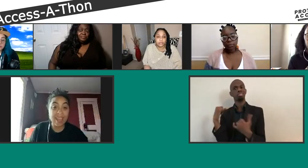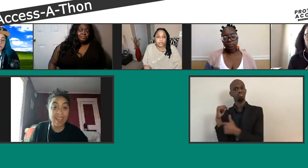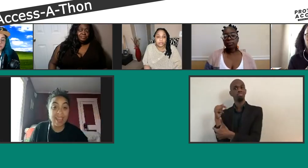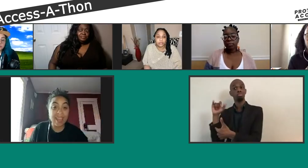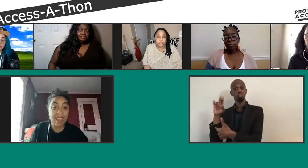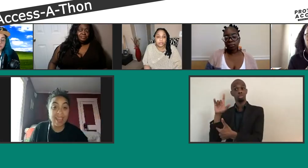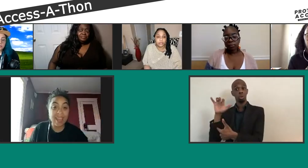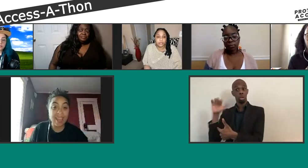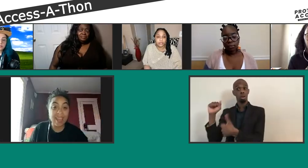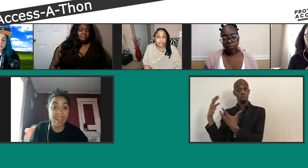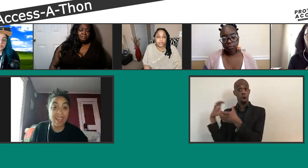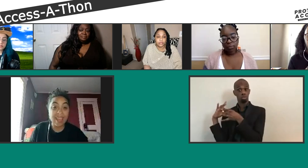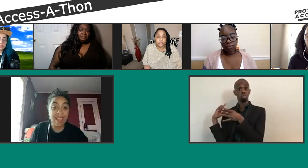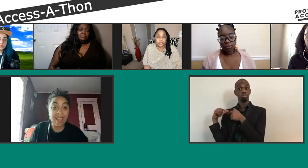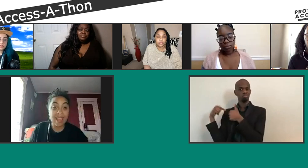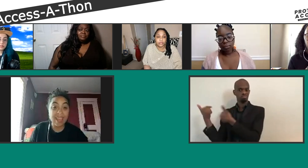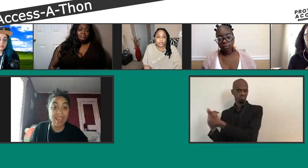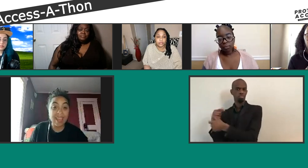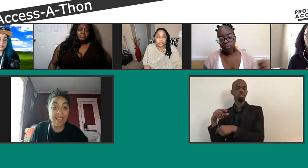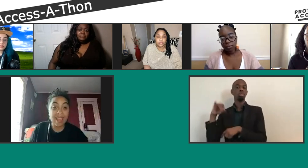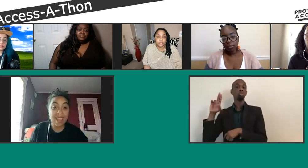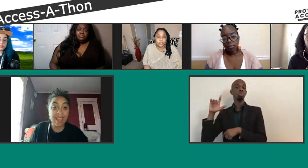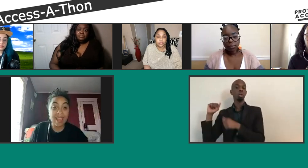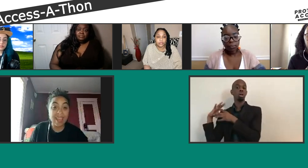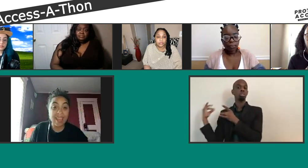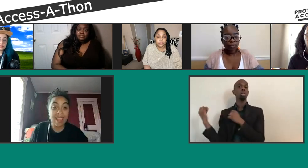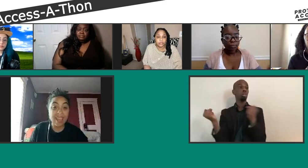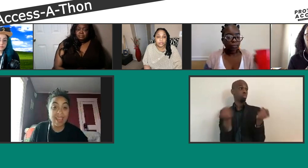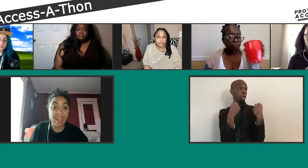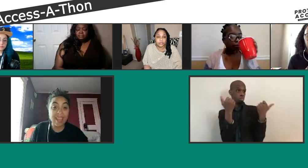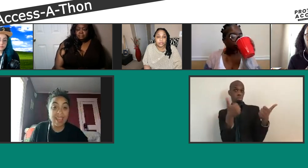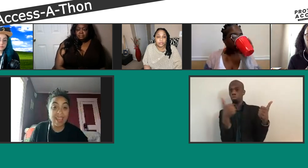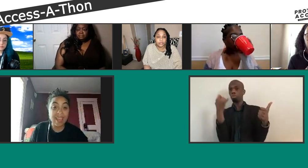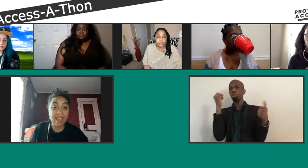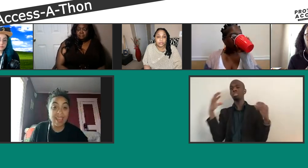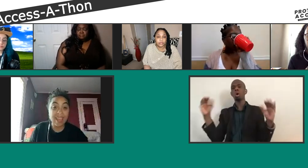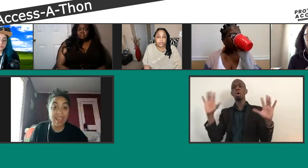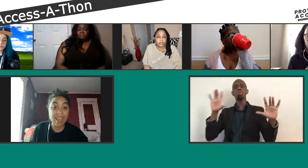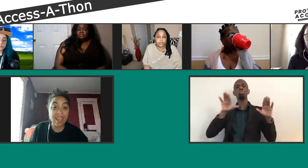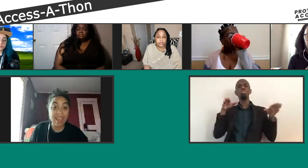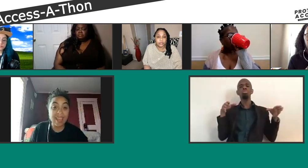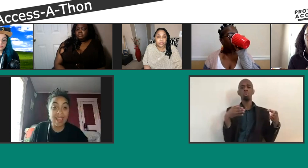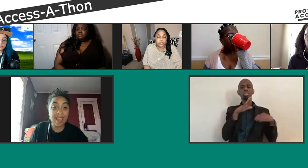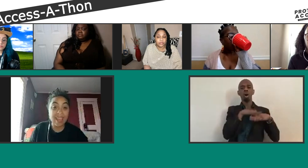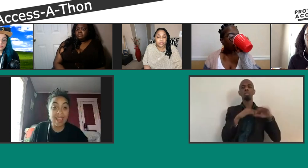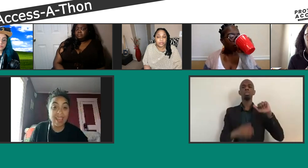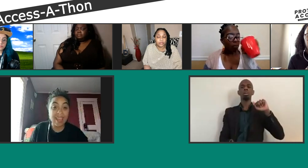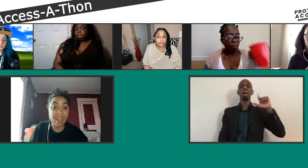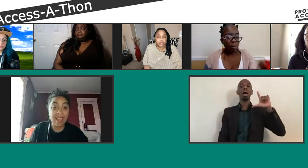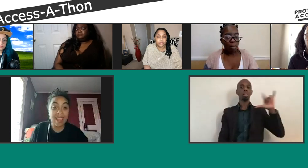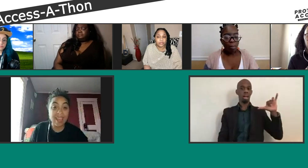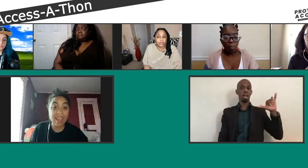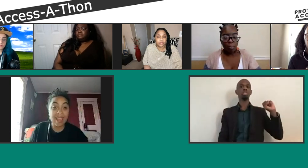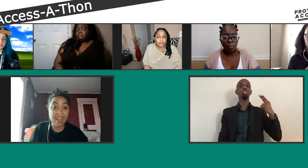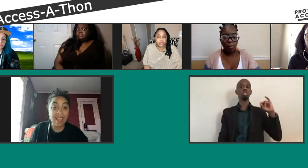Yes, if I can. So one of the things with the discussion that's happening around allyship, I think what Ashley